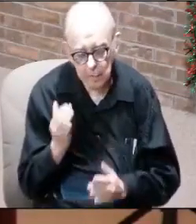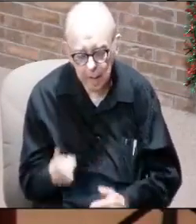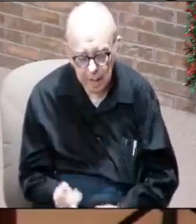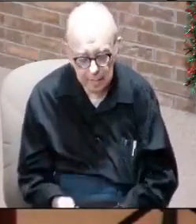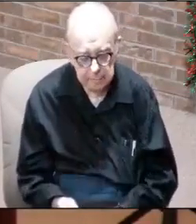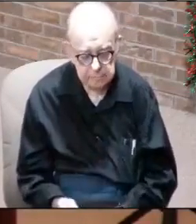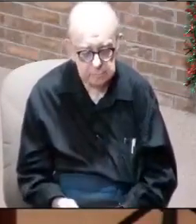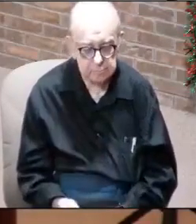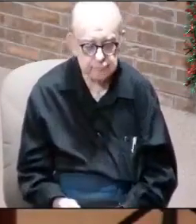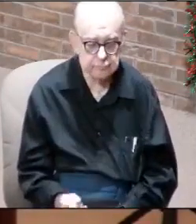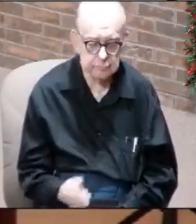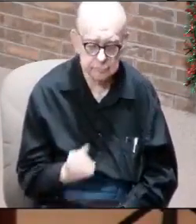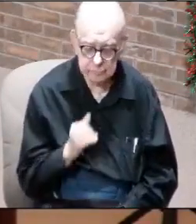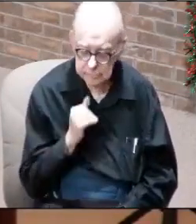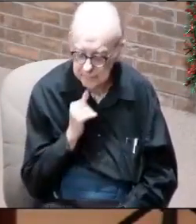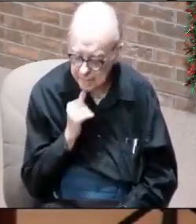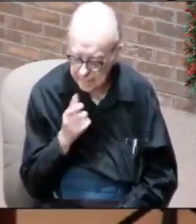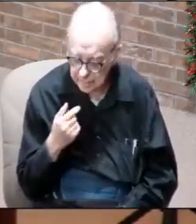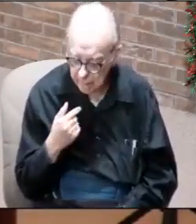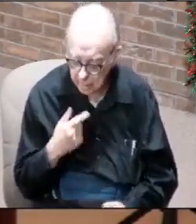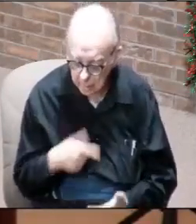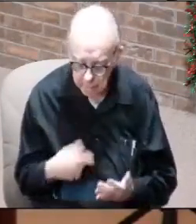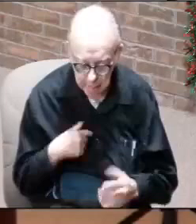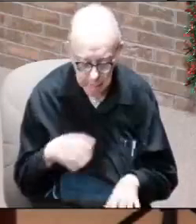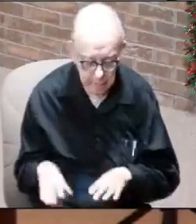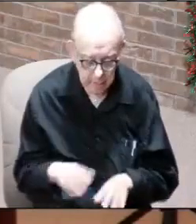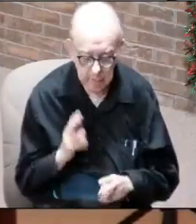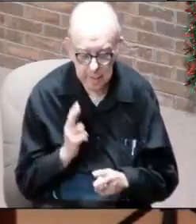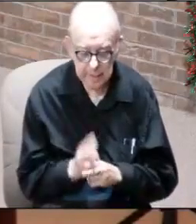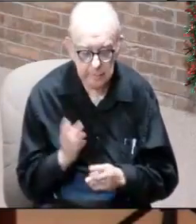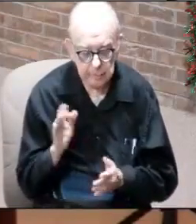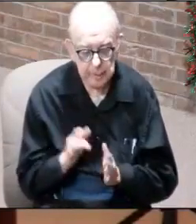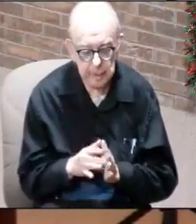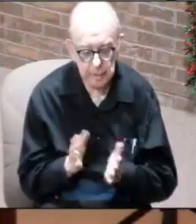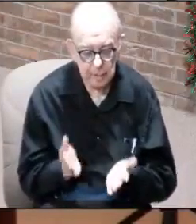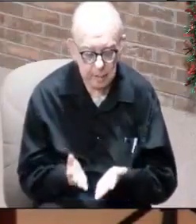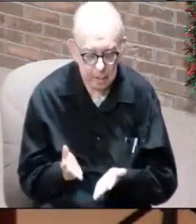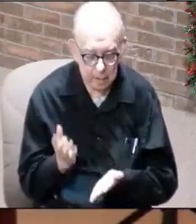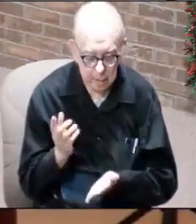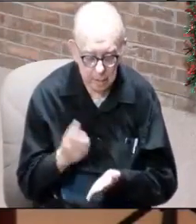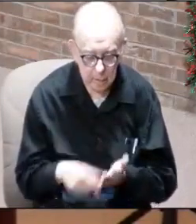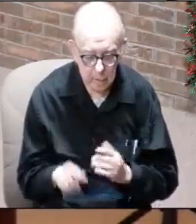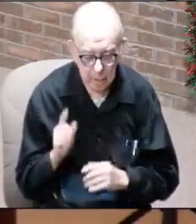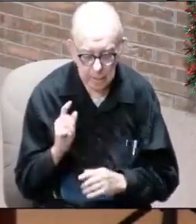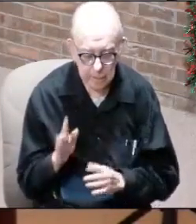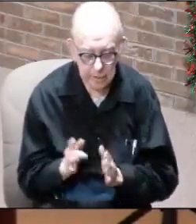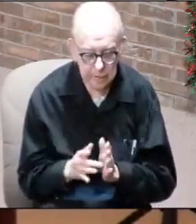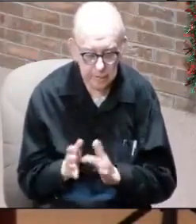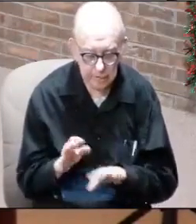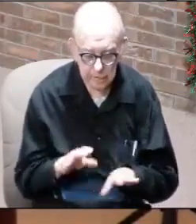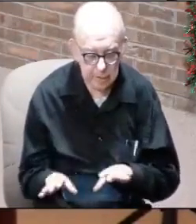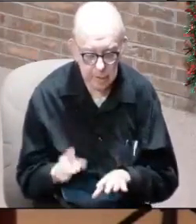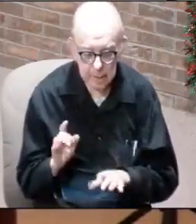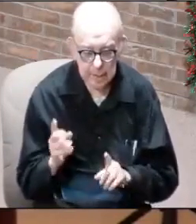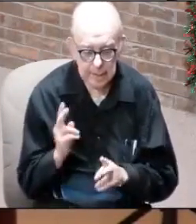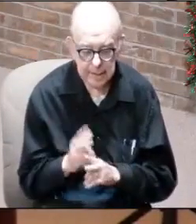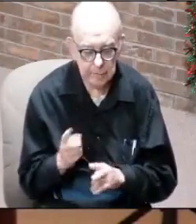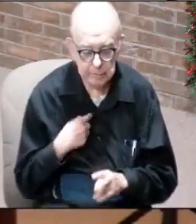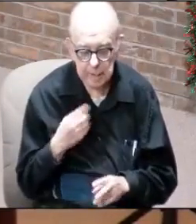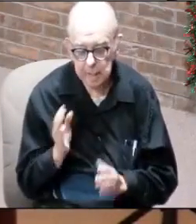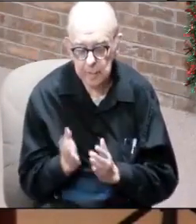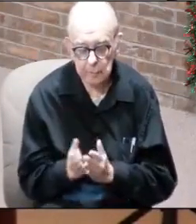Because it isn't what I do that keeps me in the book. It's what he did that keeps me in the book.